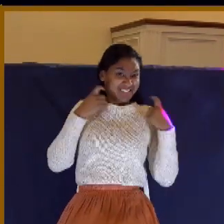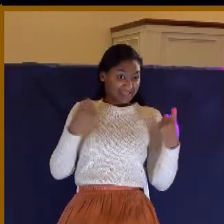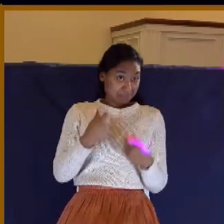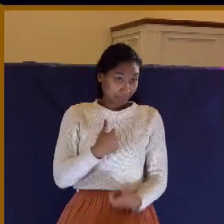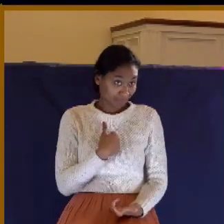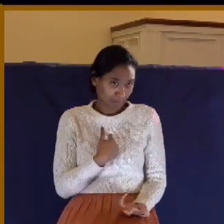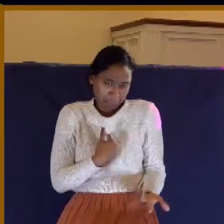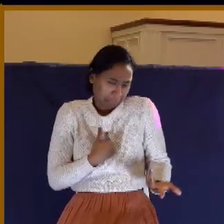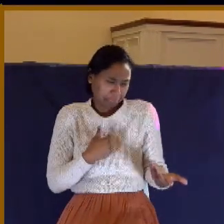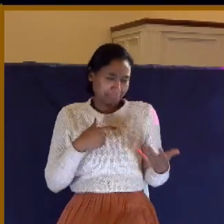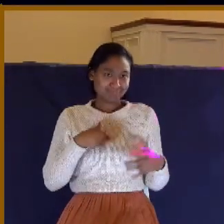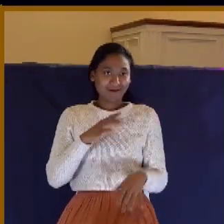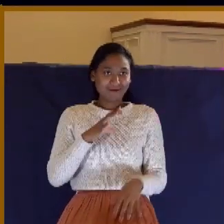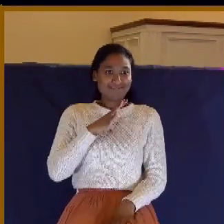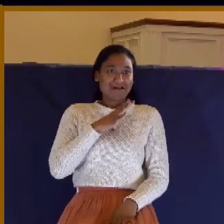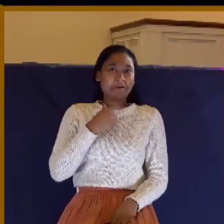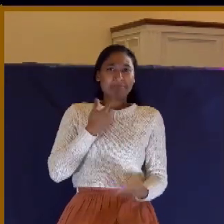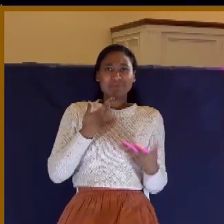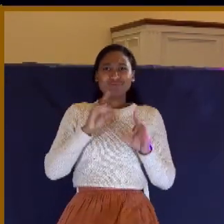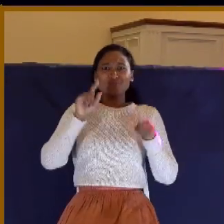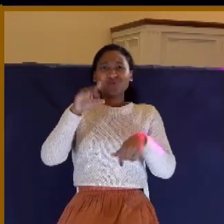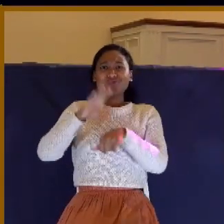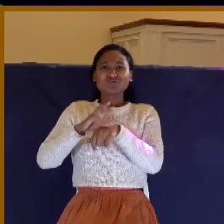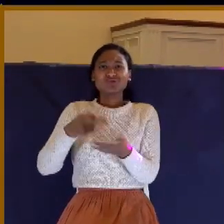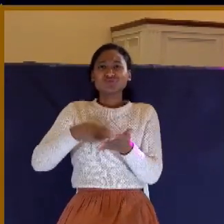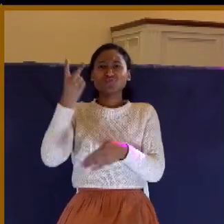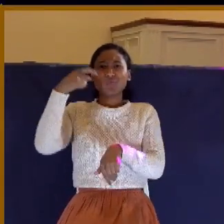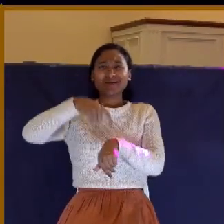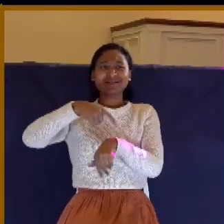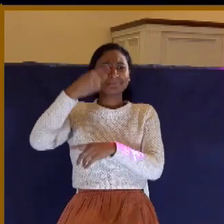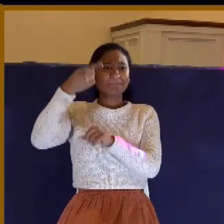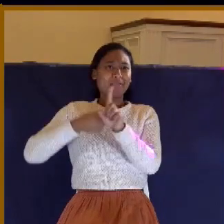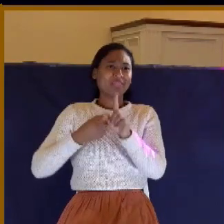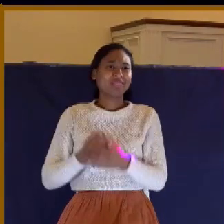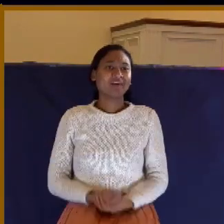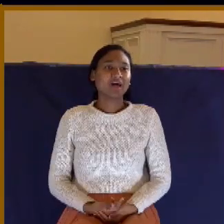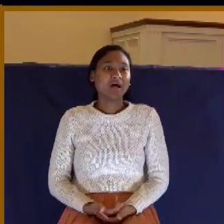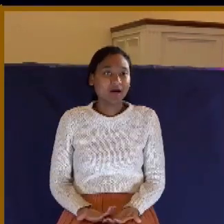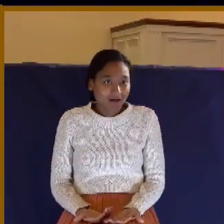I mean, I've been to church two times this month. I'm doing good.